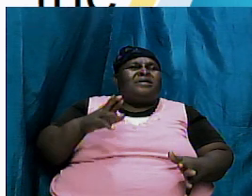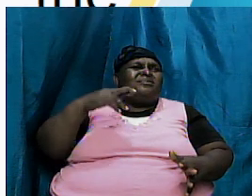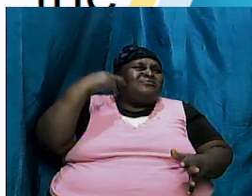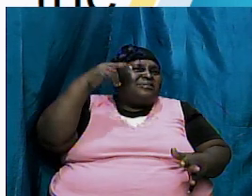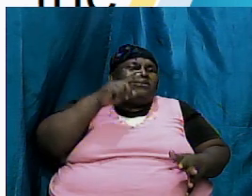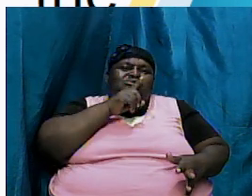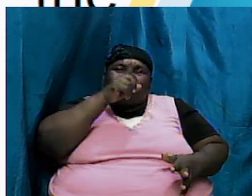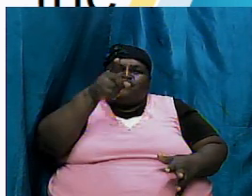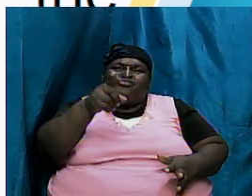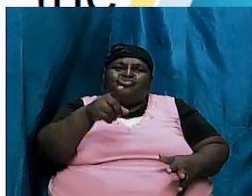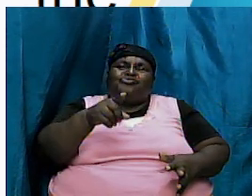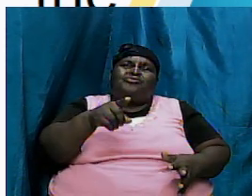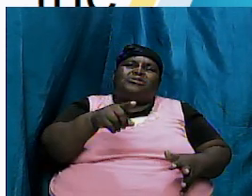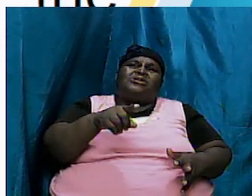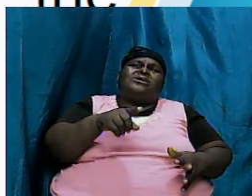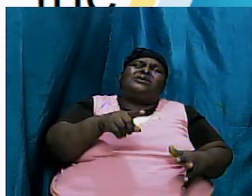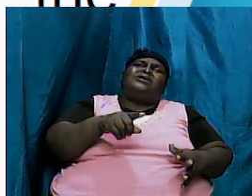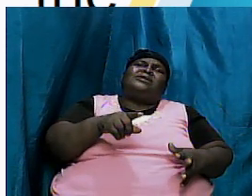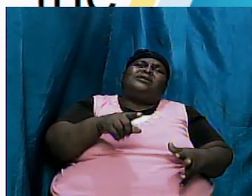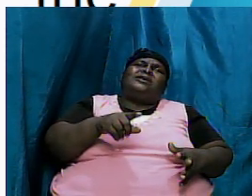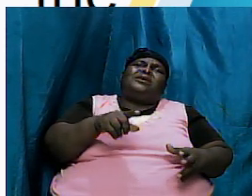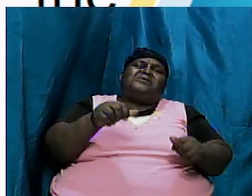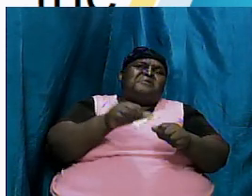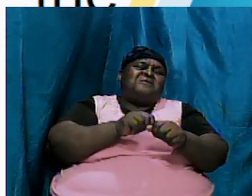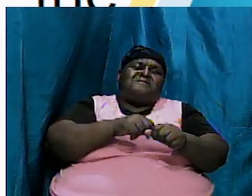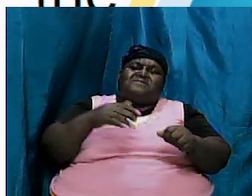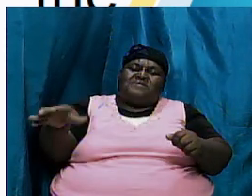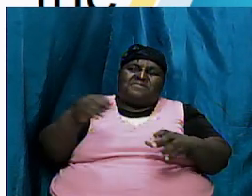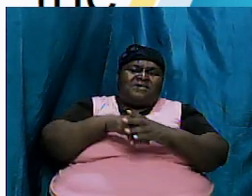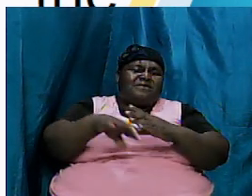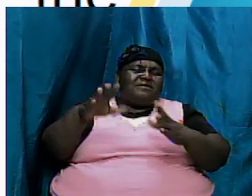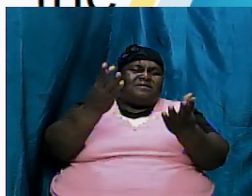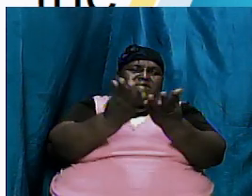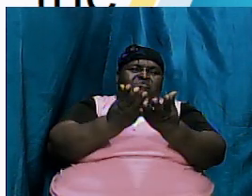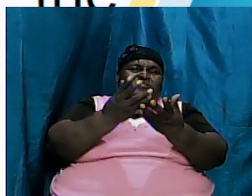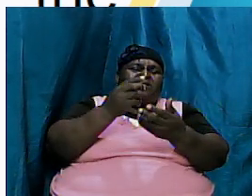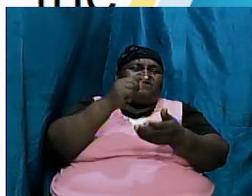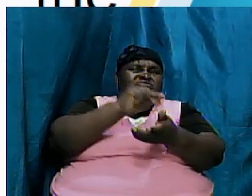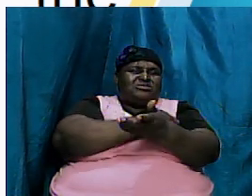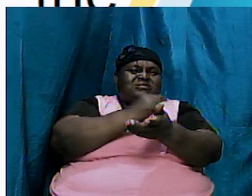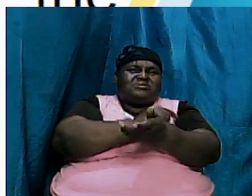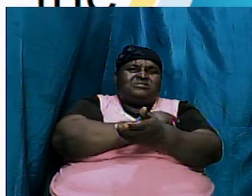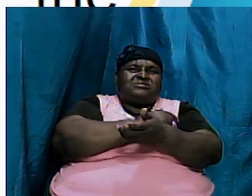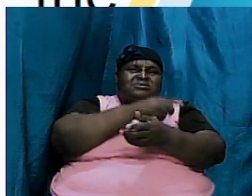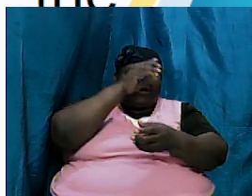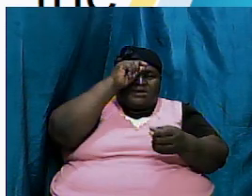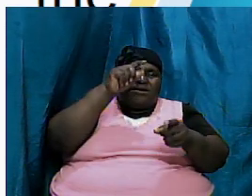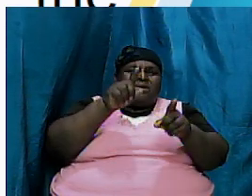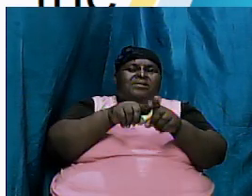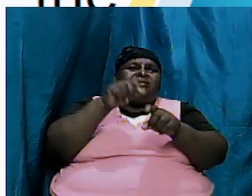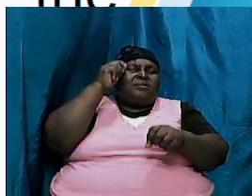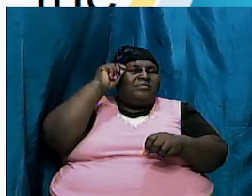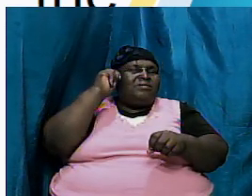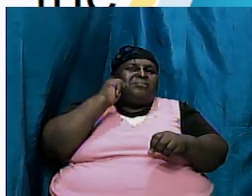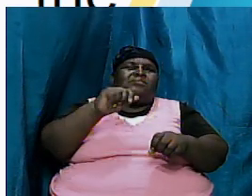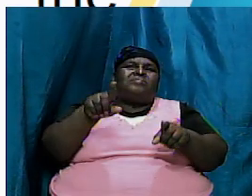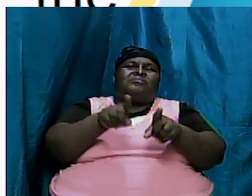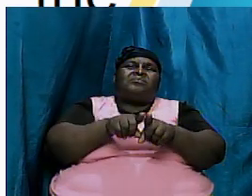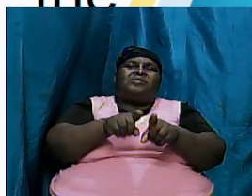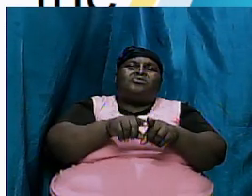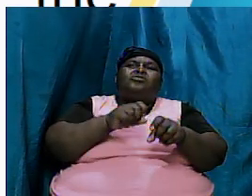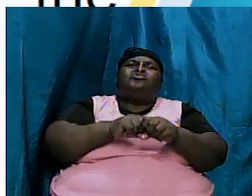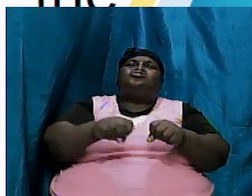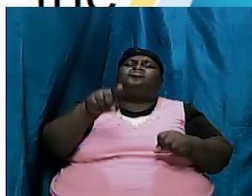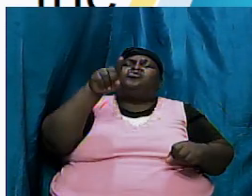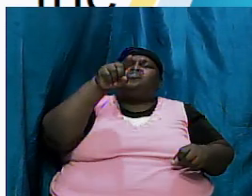and the validity of everything that is in the book of Genesis and brothers and sisters so must you